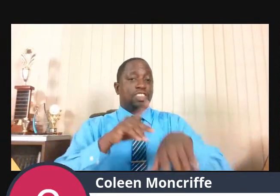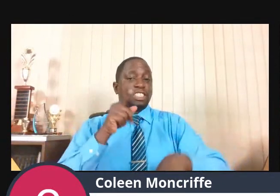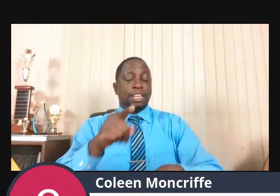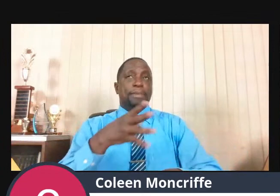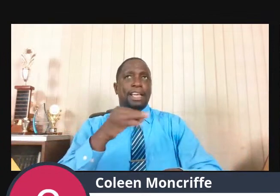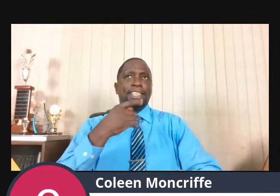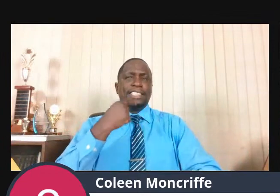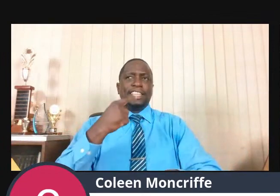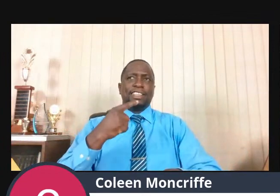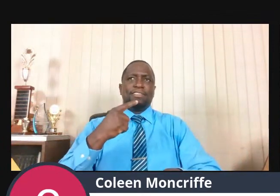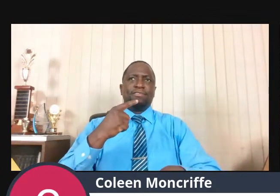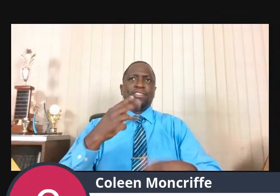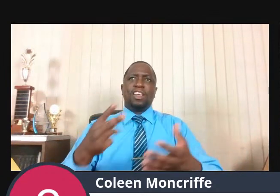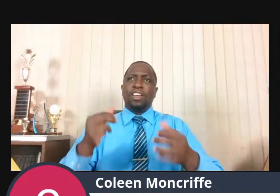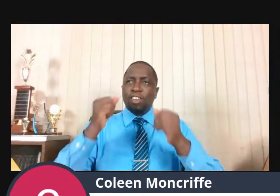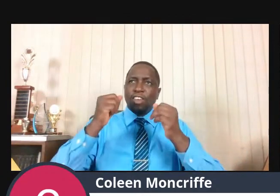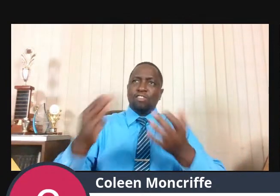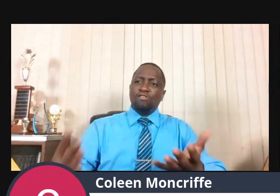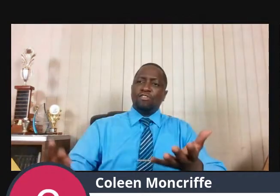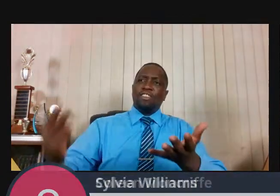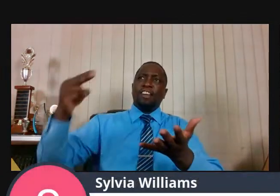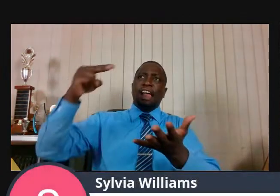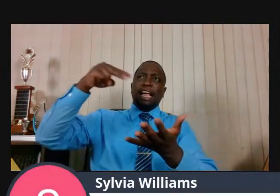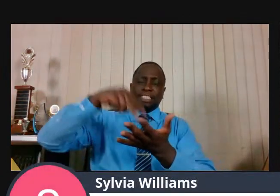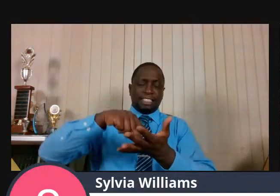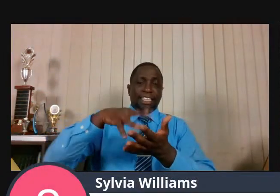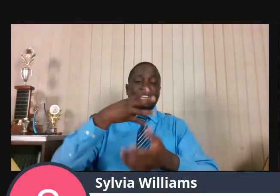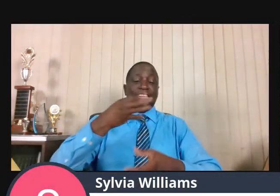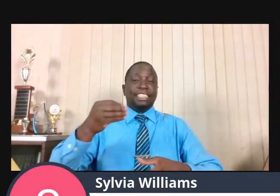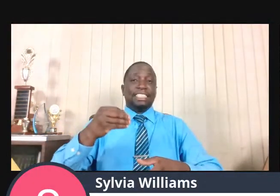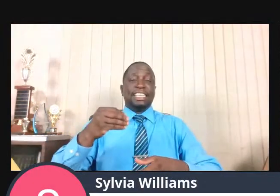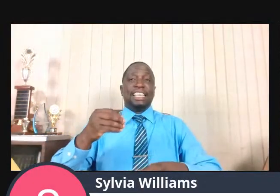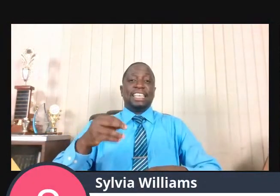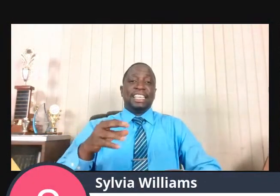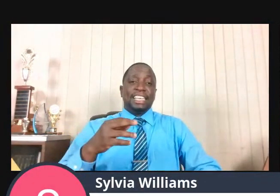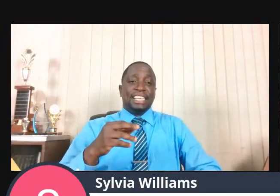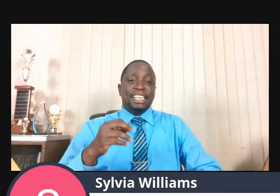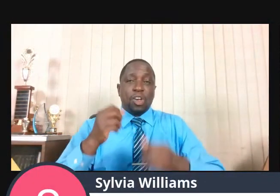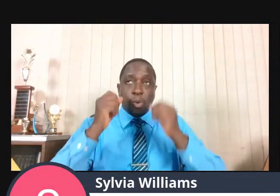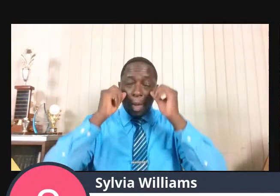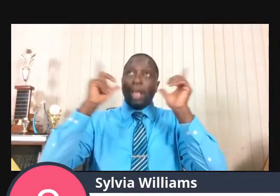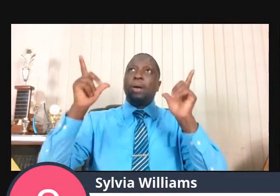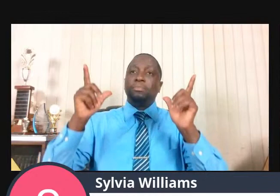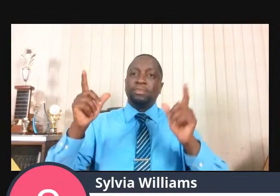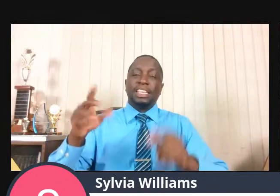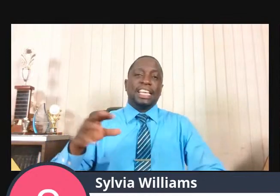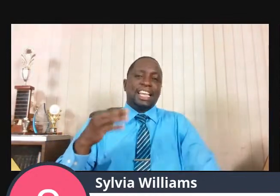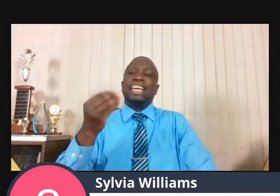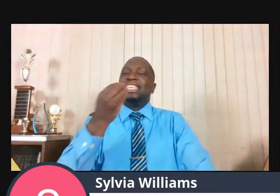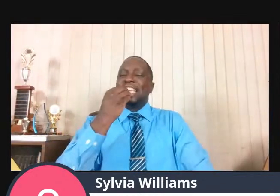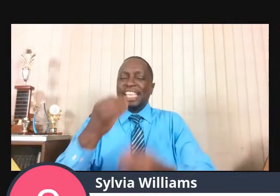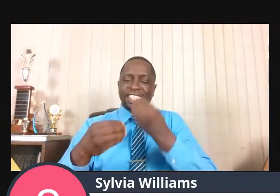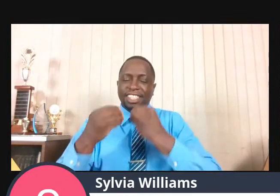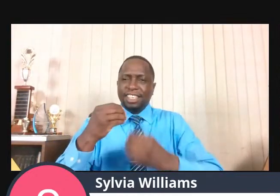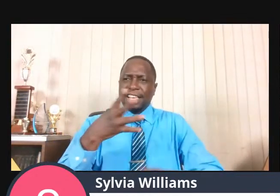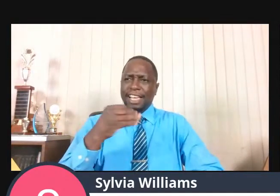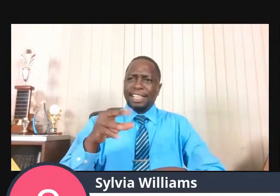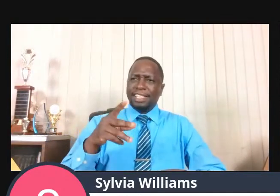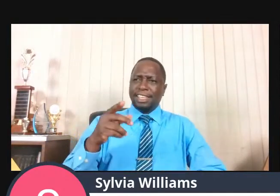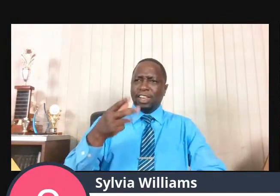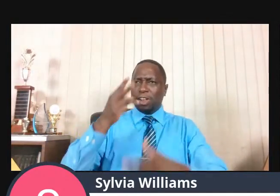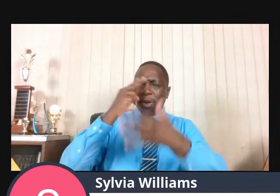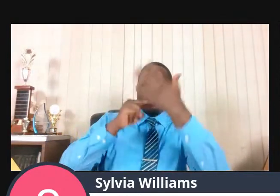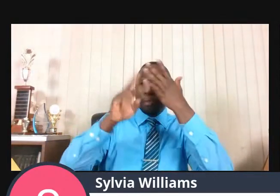And he looked and behold, there was a cake baking on the coals and a cruise of